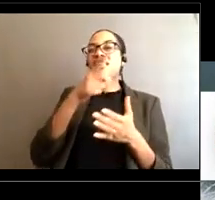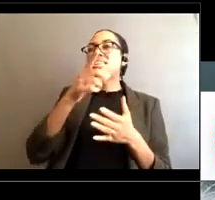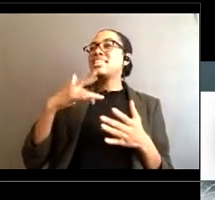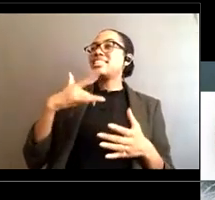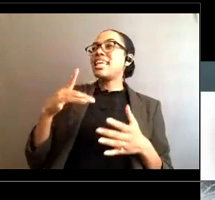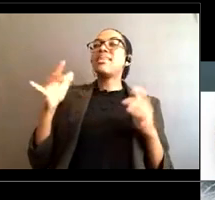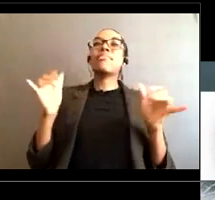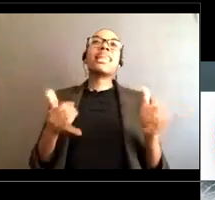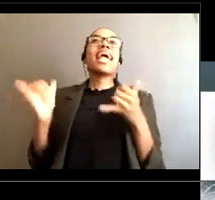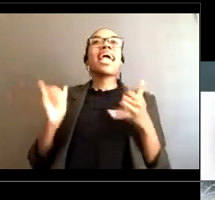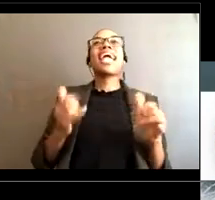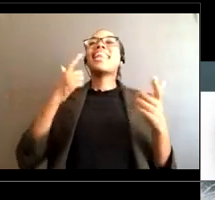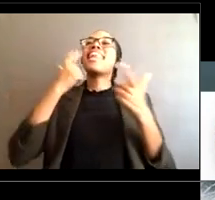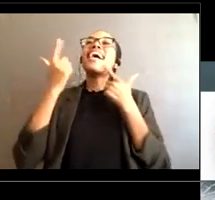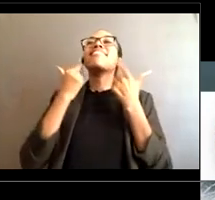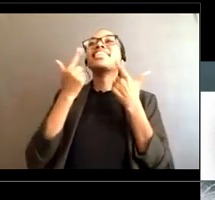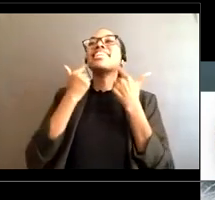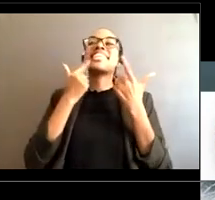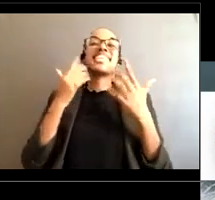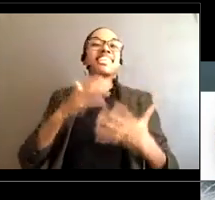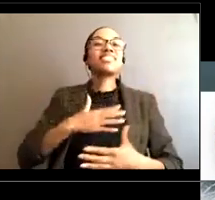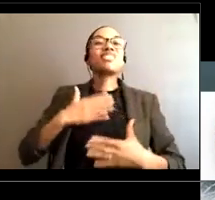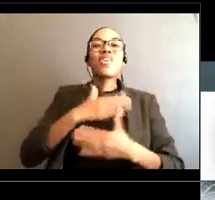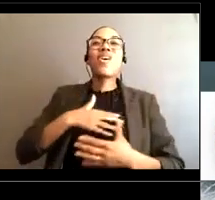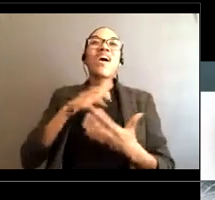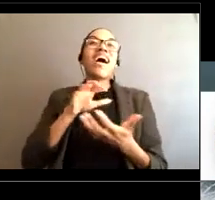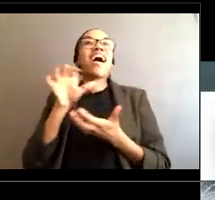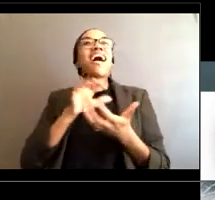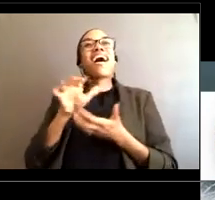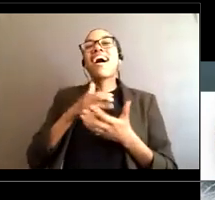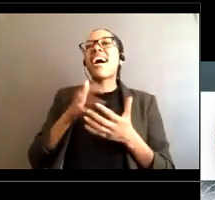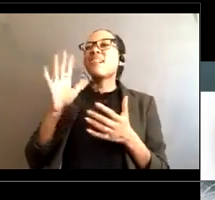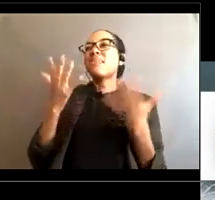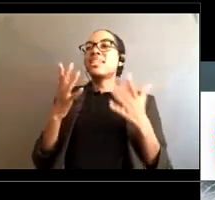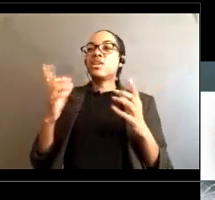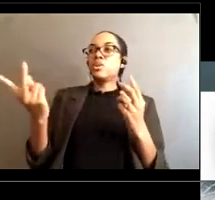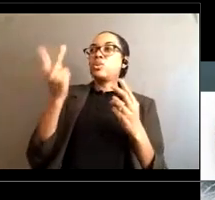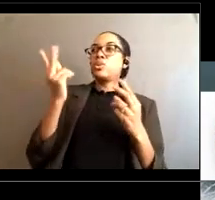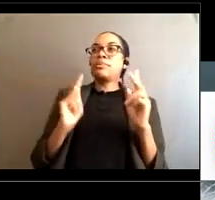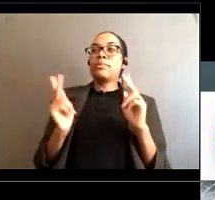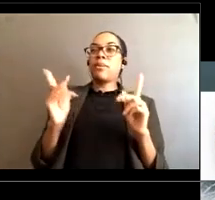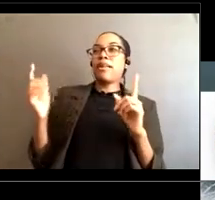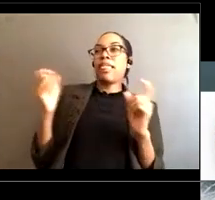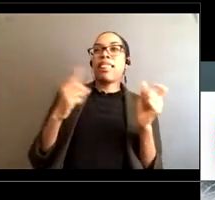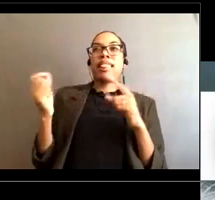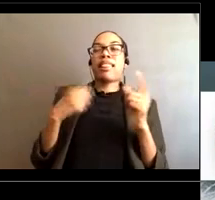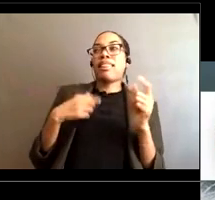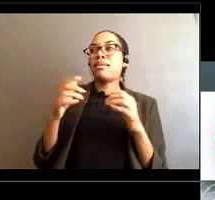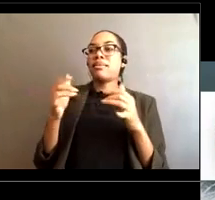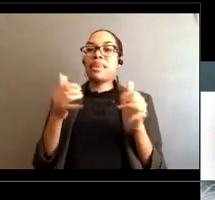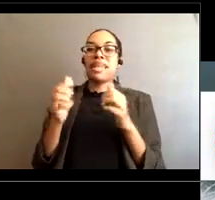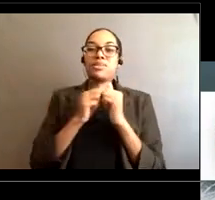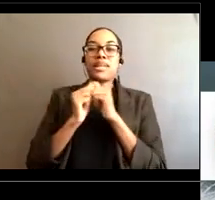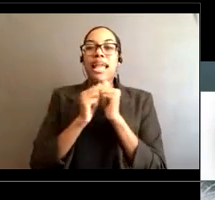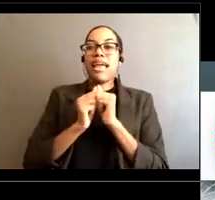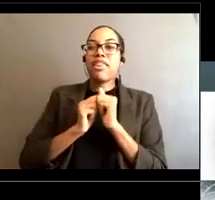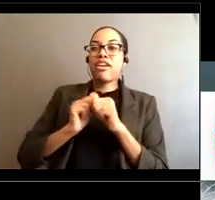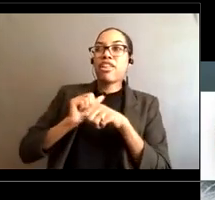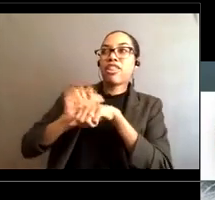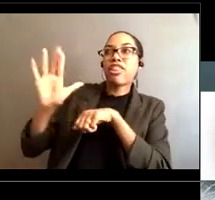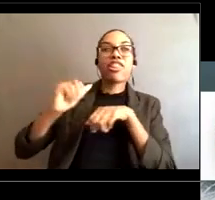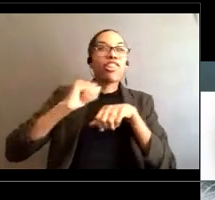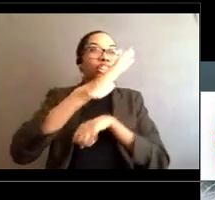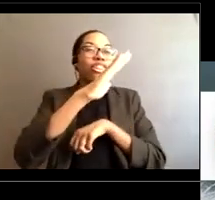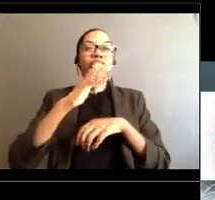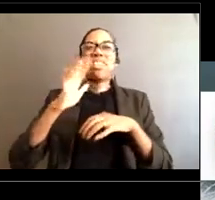Uh, you know a lot of people in the water are having a good time maybe some horse play or whatnot at the beach but um,